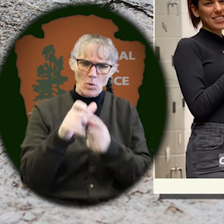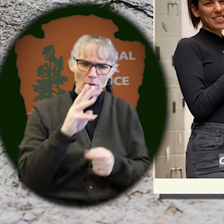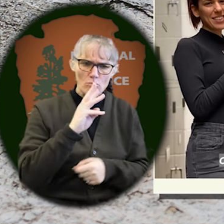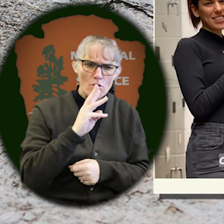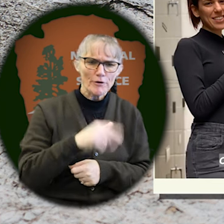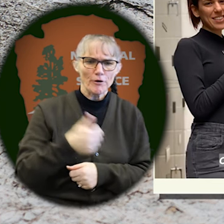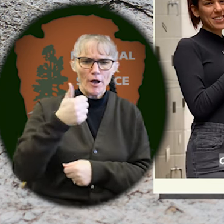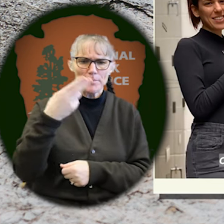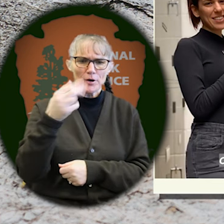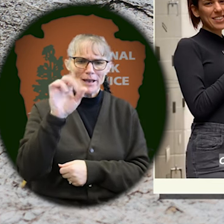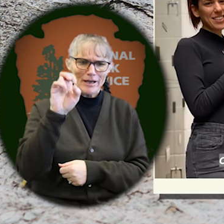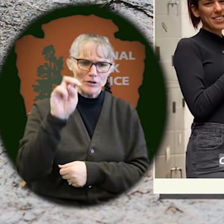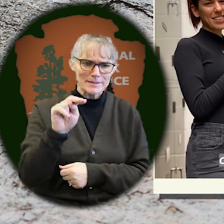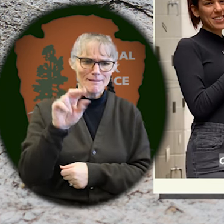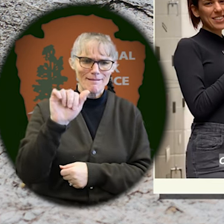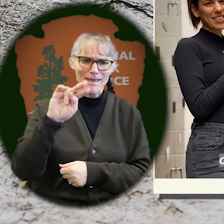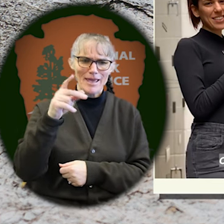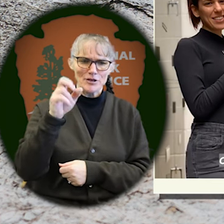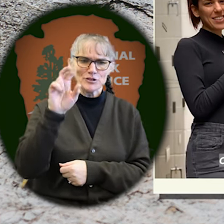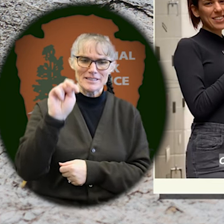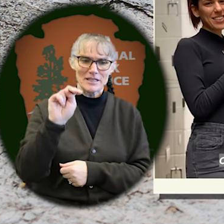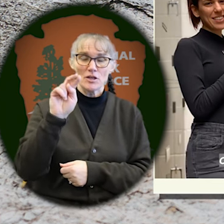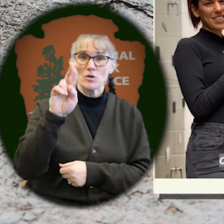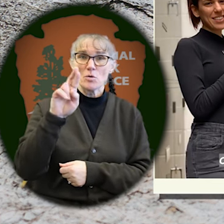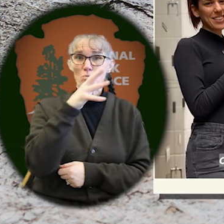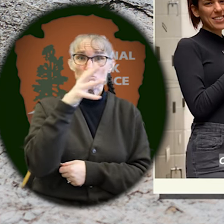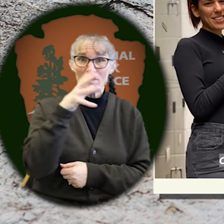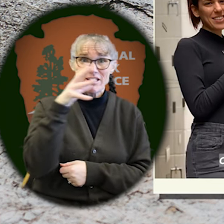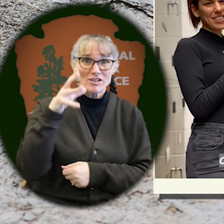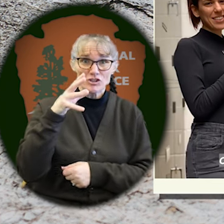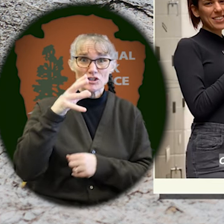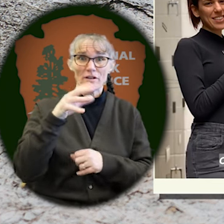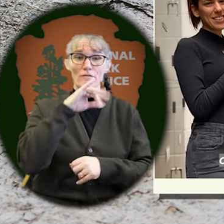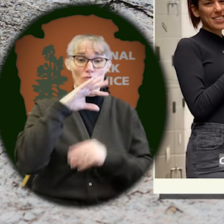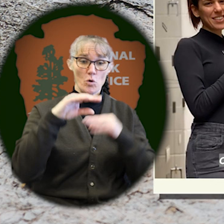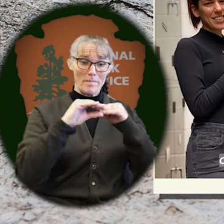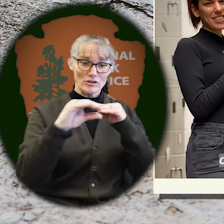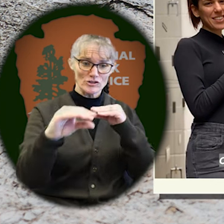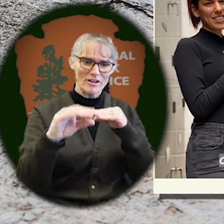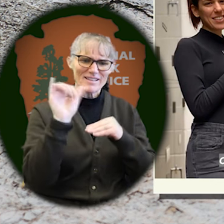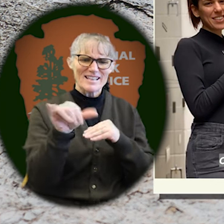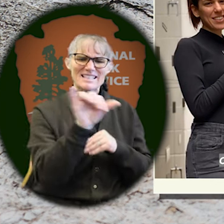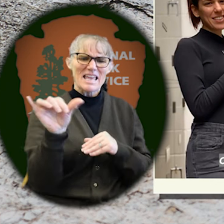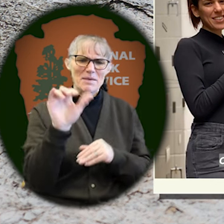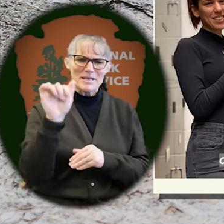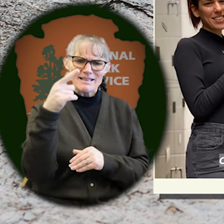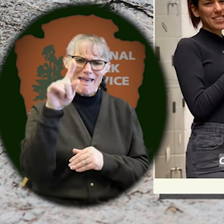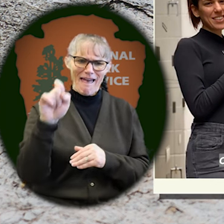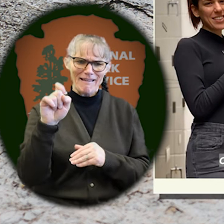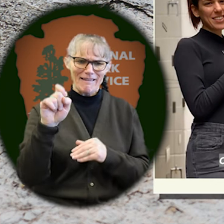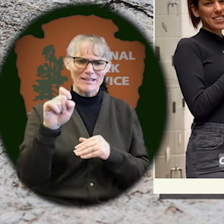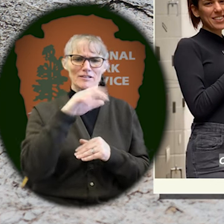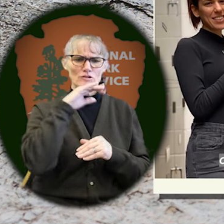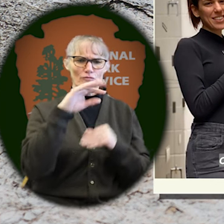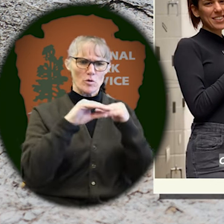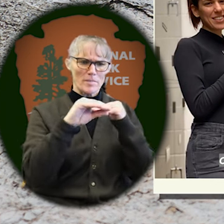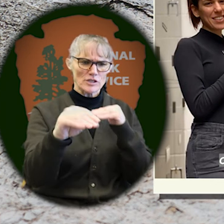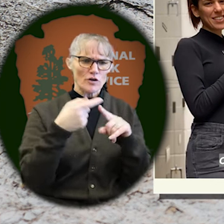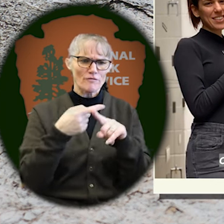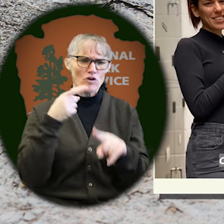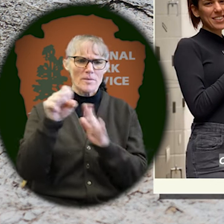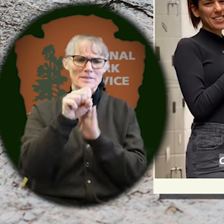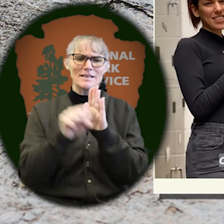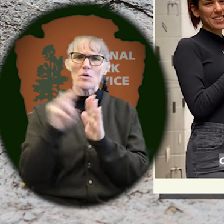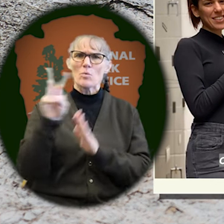water, upper Harrison Anderson ranch formation, equivalent to agate formation of Western Nebraska, South Dakota, and